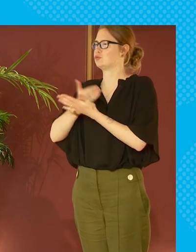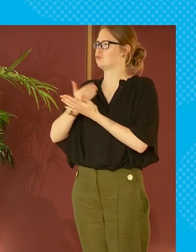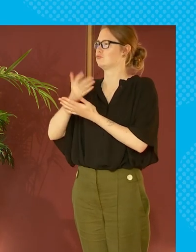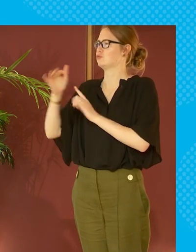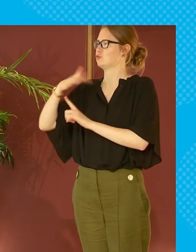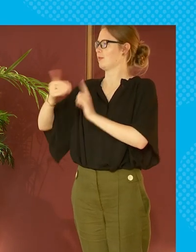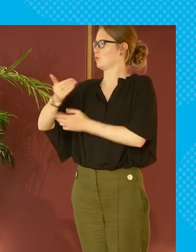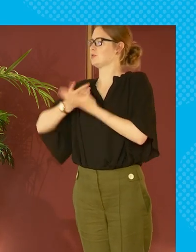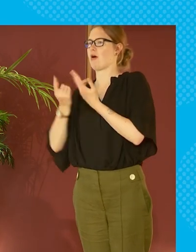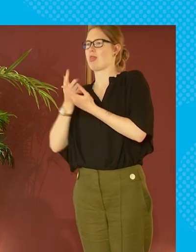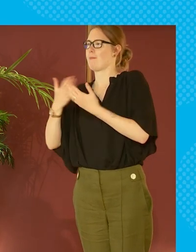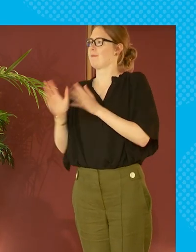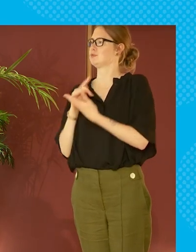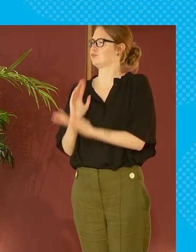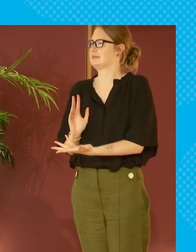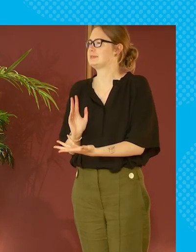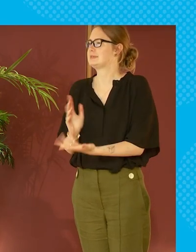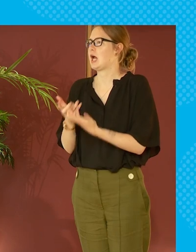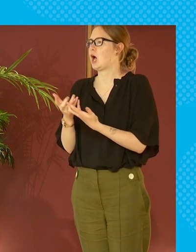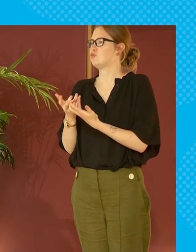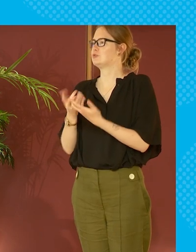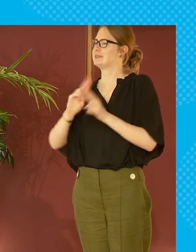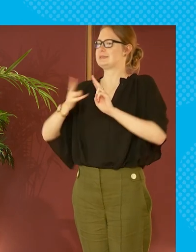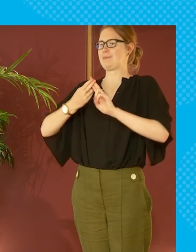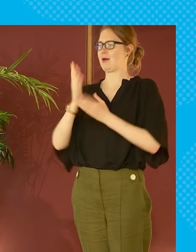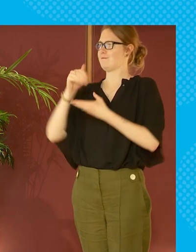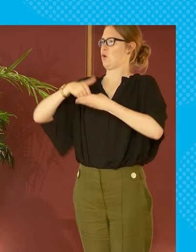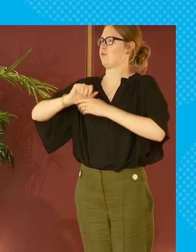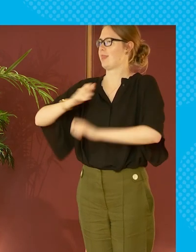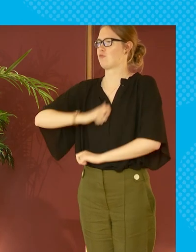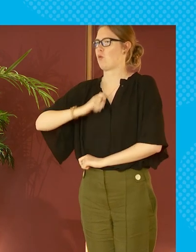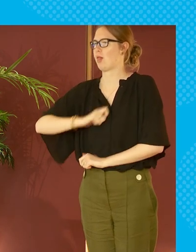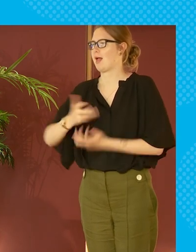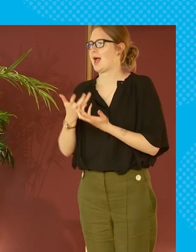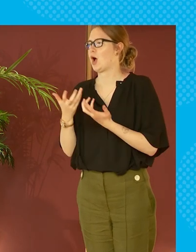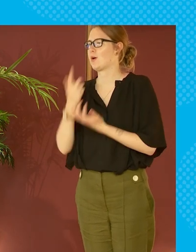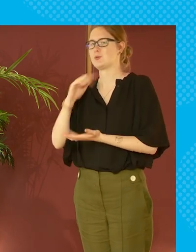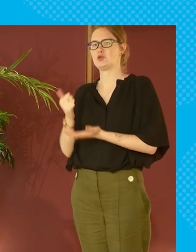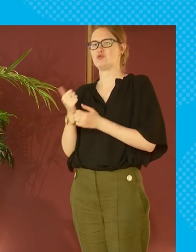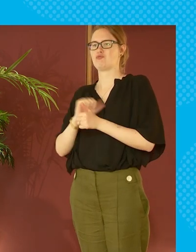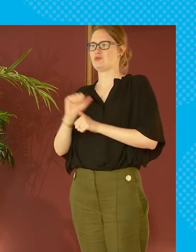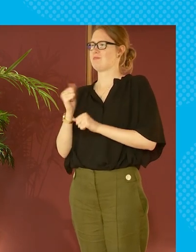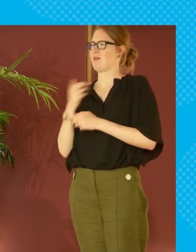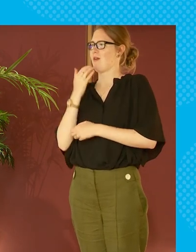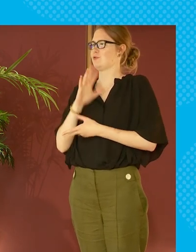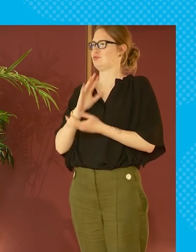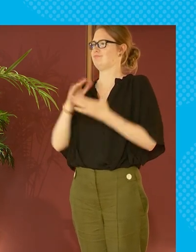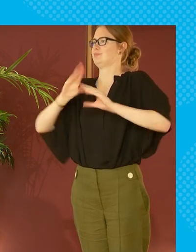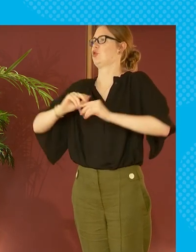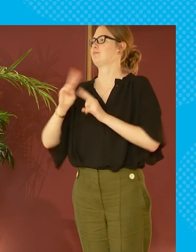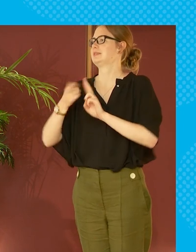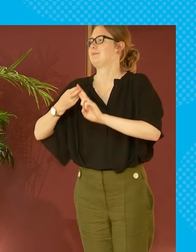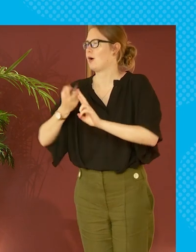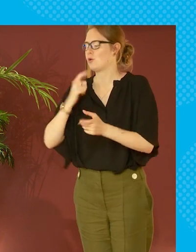social security um and other public services what what role does stigma play in all of this and are we doing enough to to